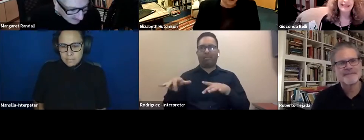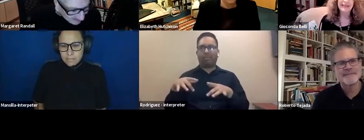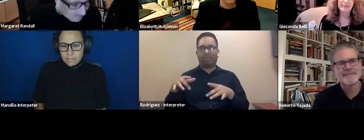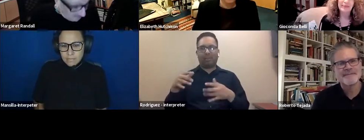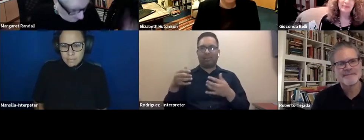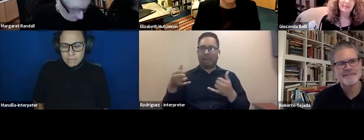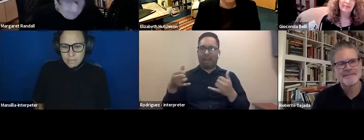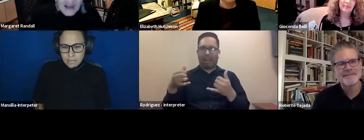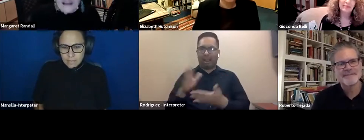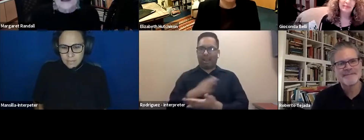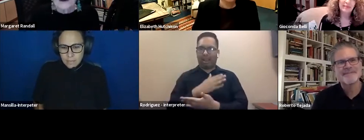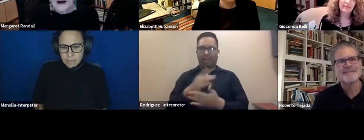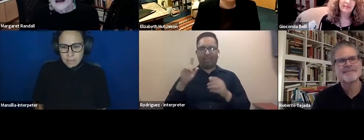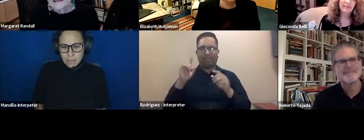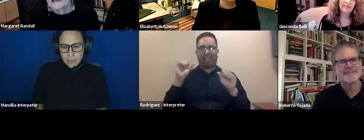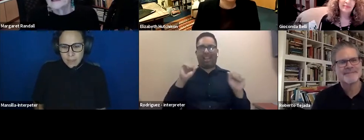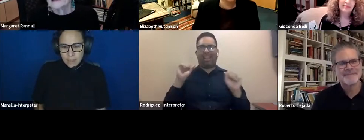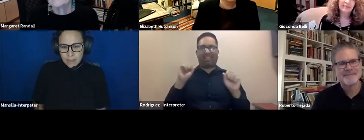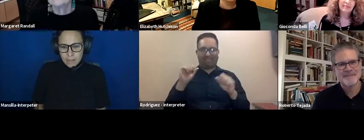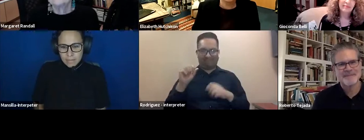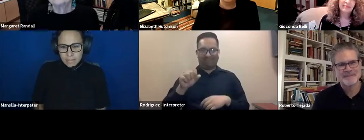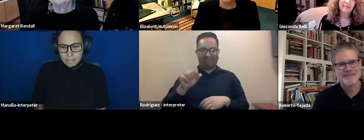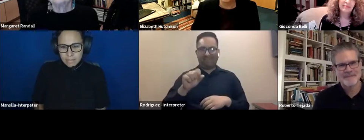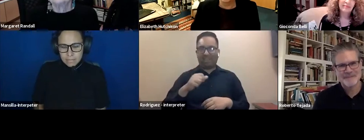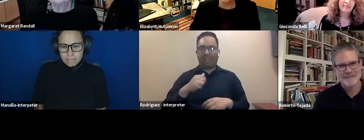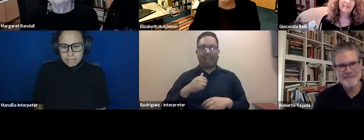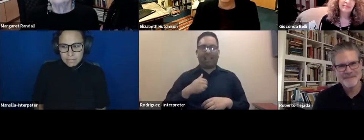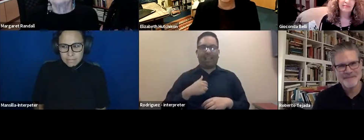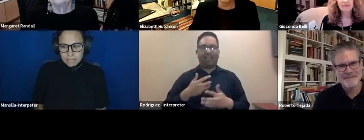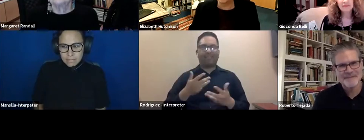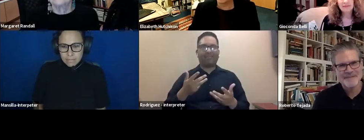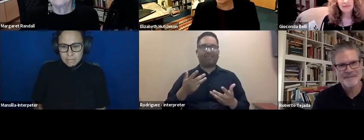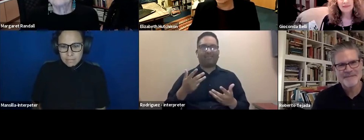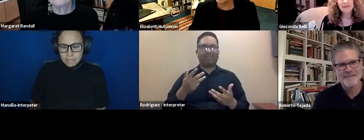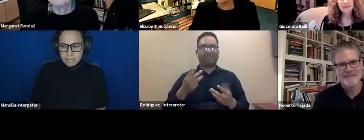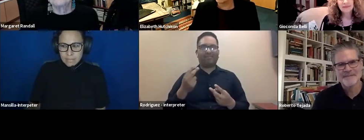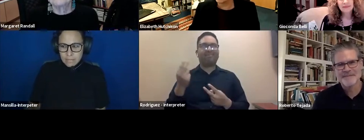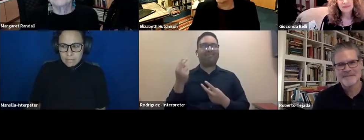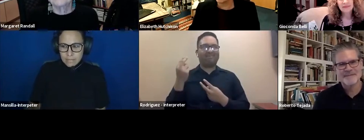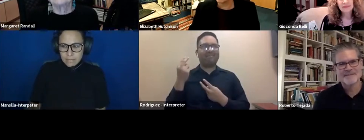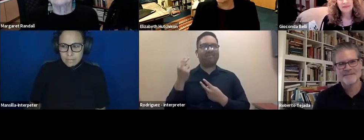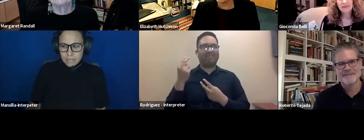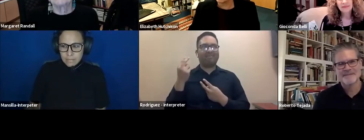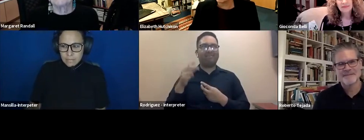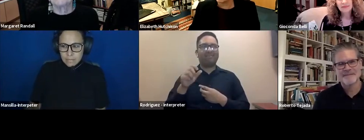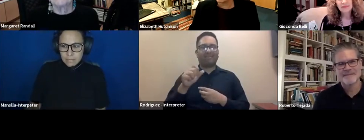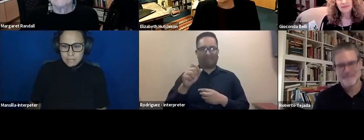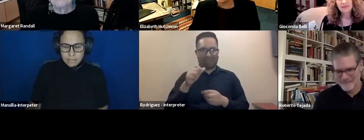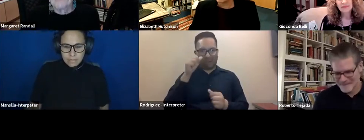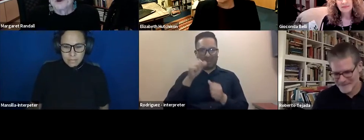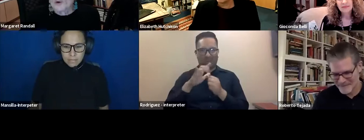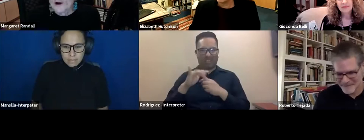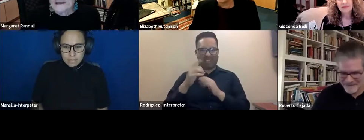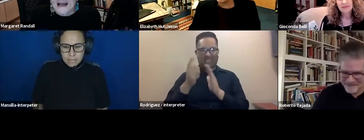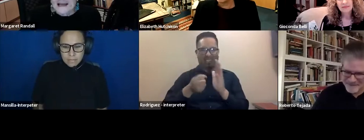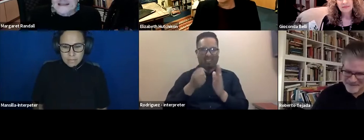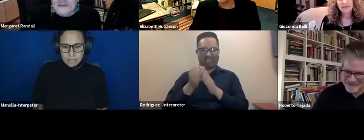so I just, yeah, I remember those days as being, and